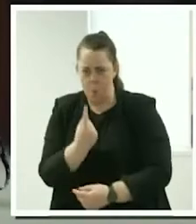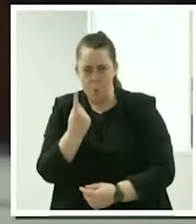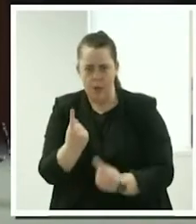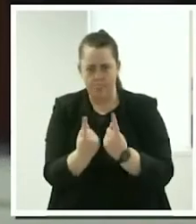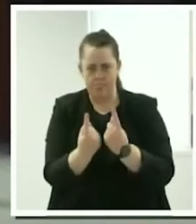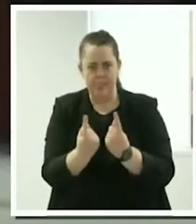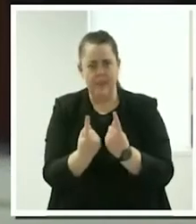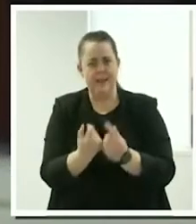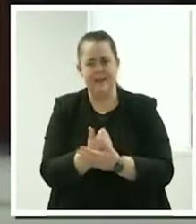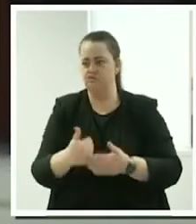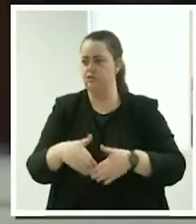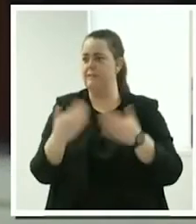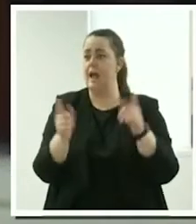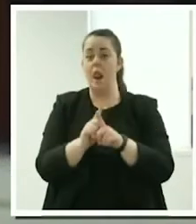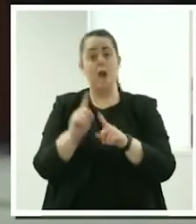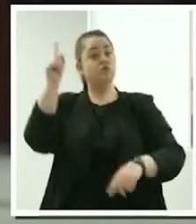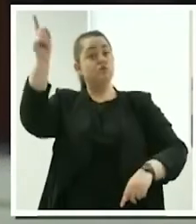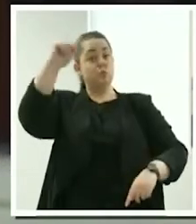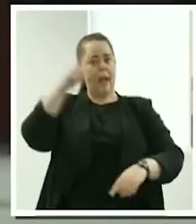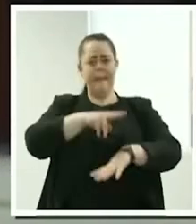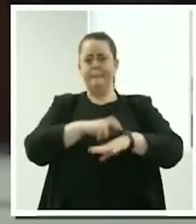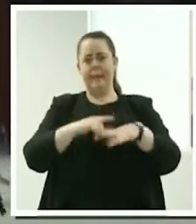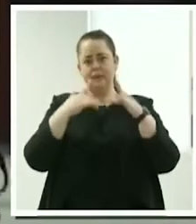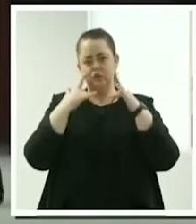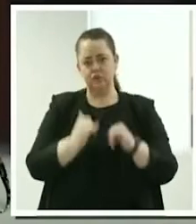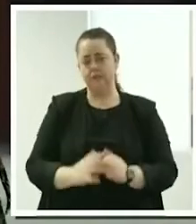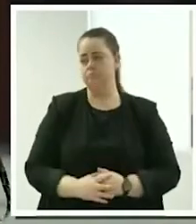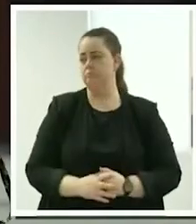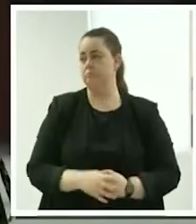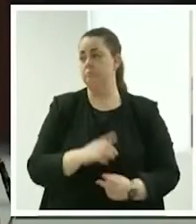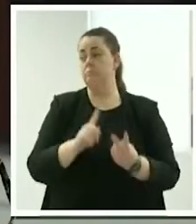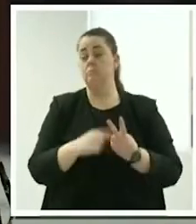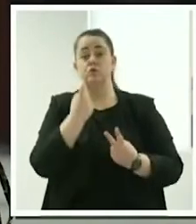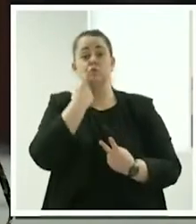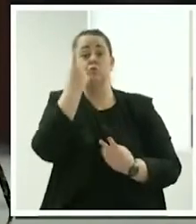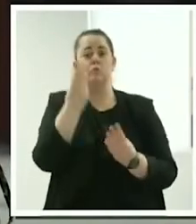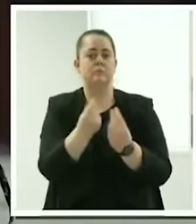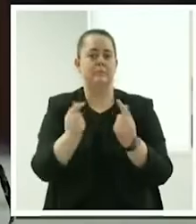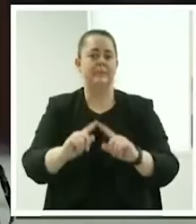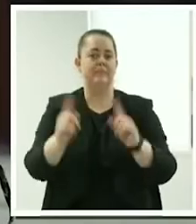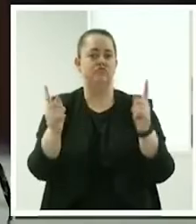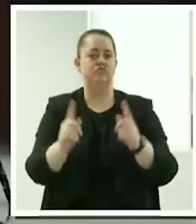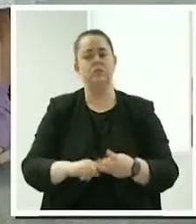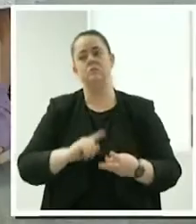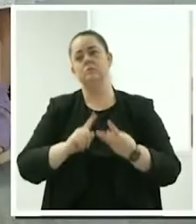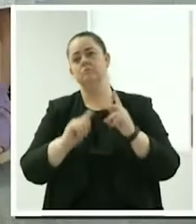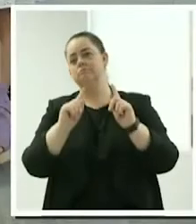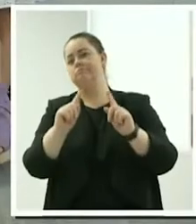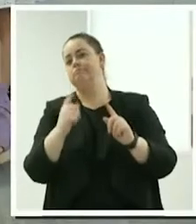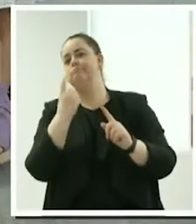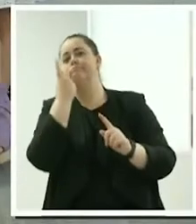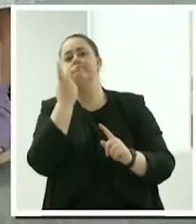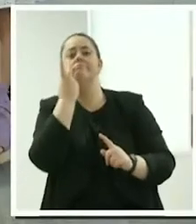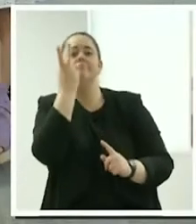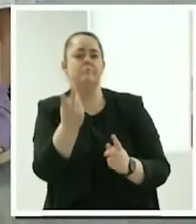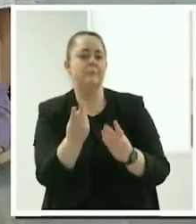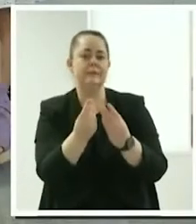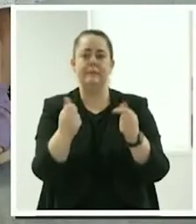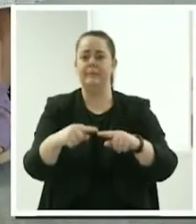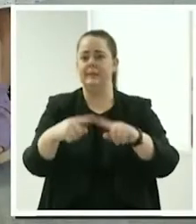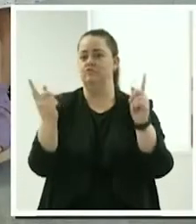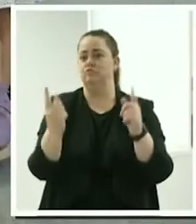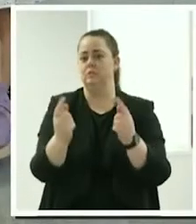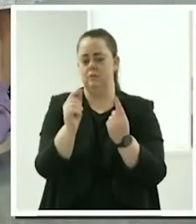today. Just one step at a time and before you know it, you're ready to go. So, Jo, how do you manage tax